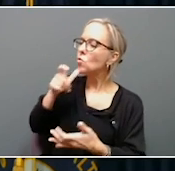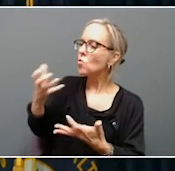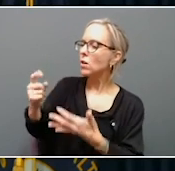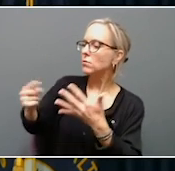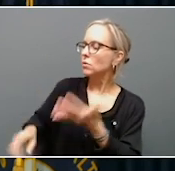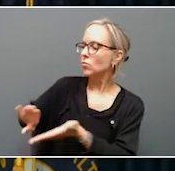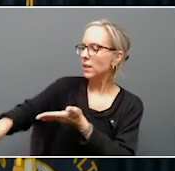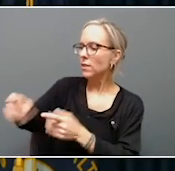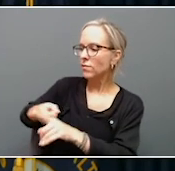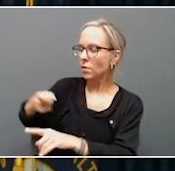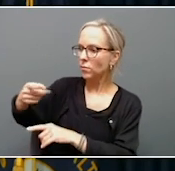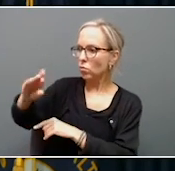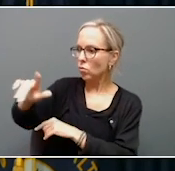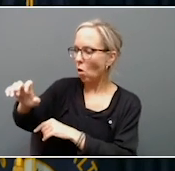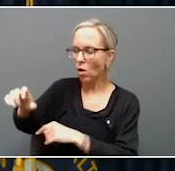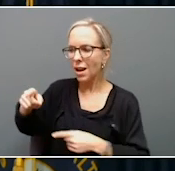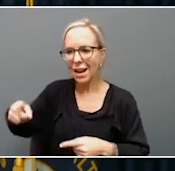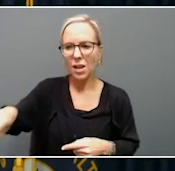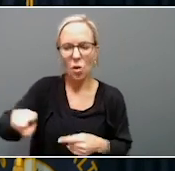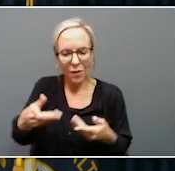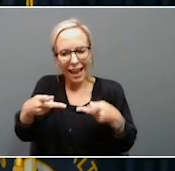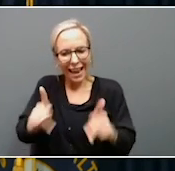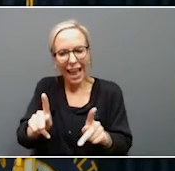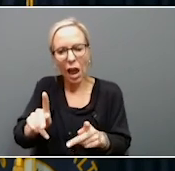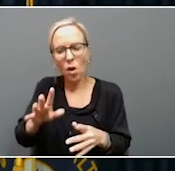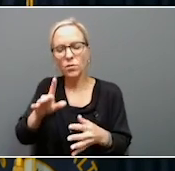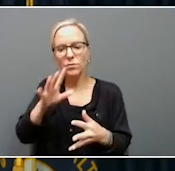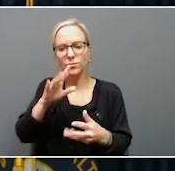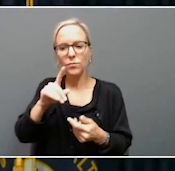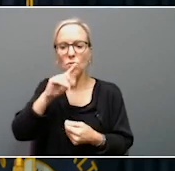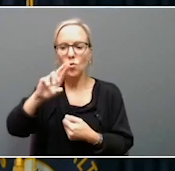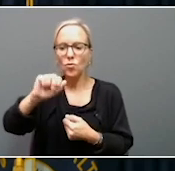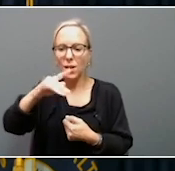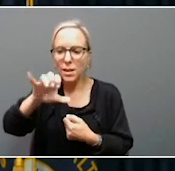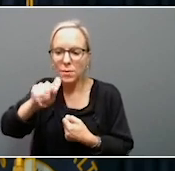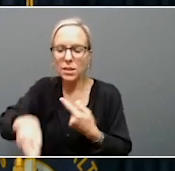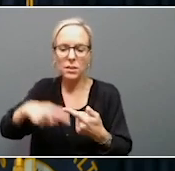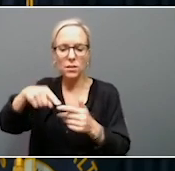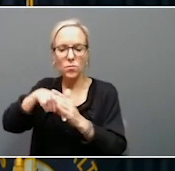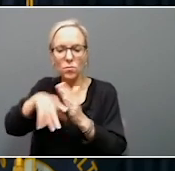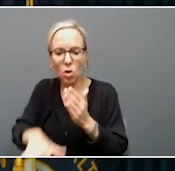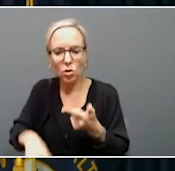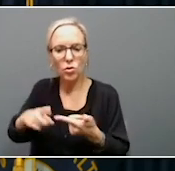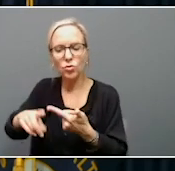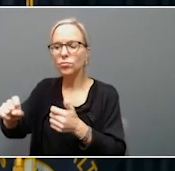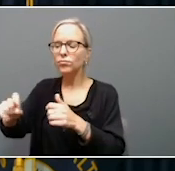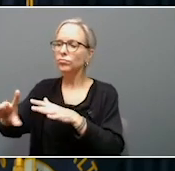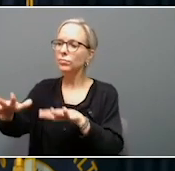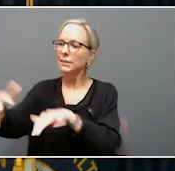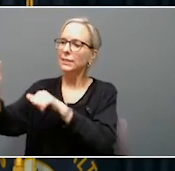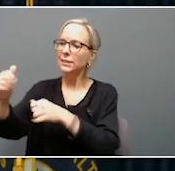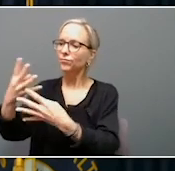those pardons, which allowed rapists and murderers to walk free, to put those families in danger, who's now talking